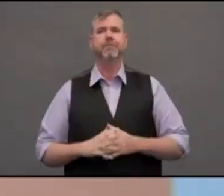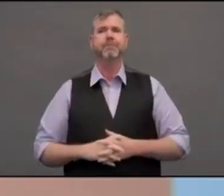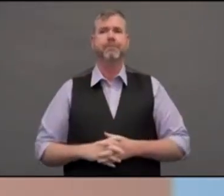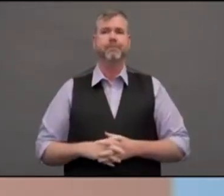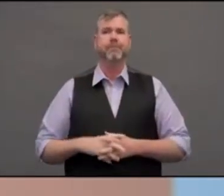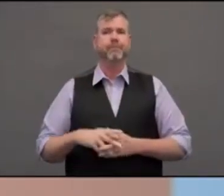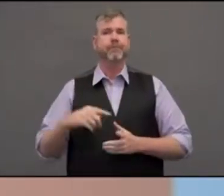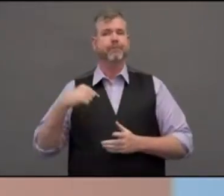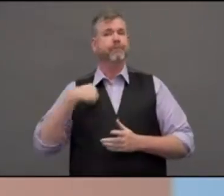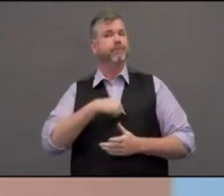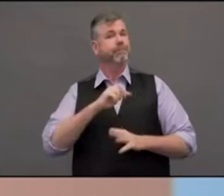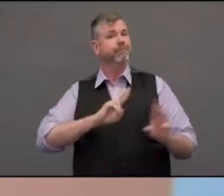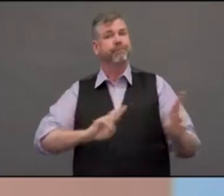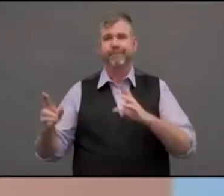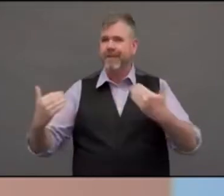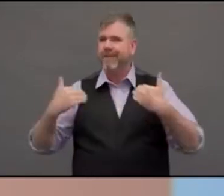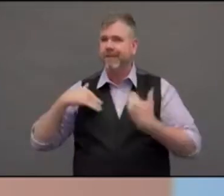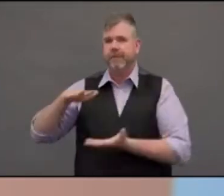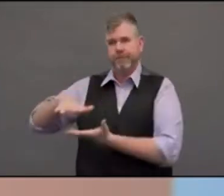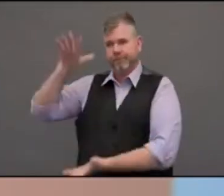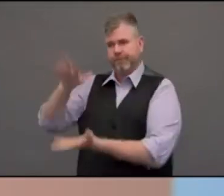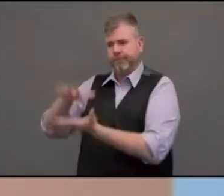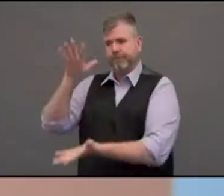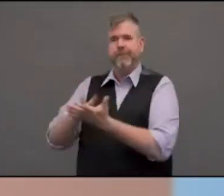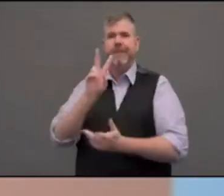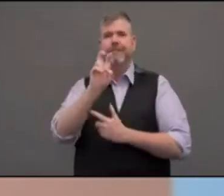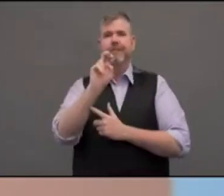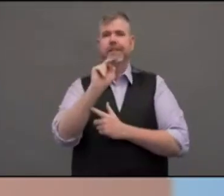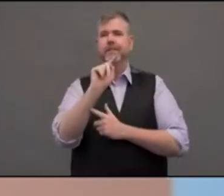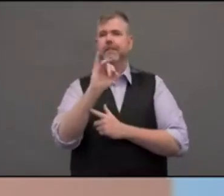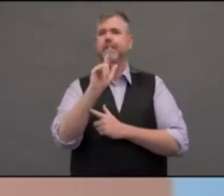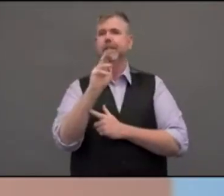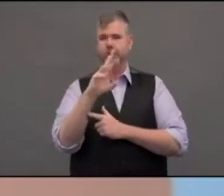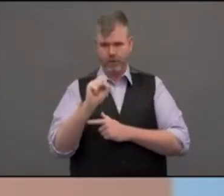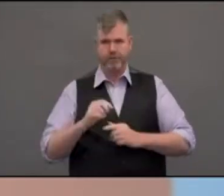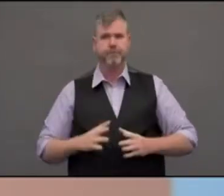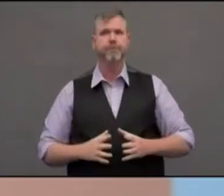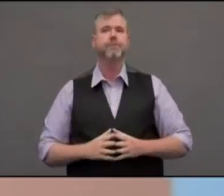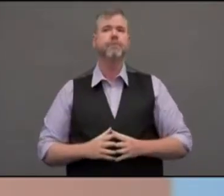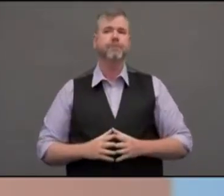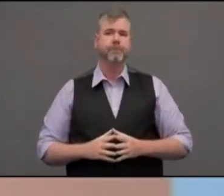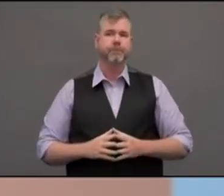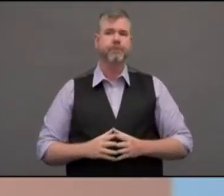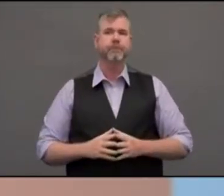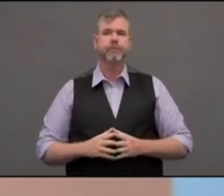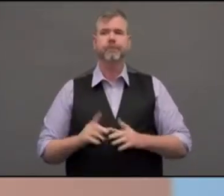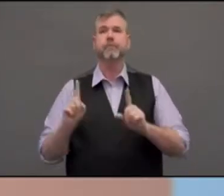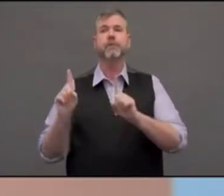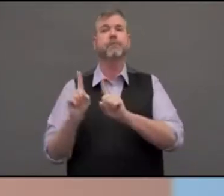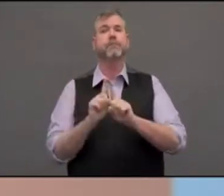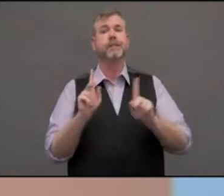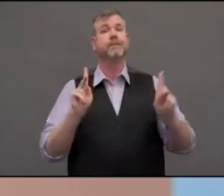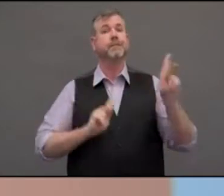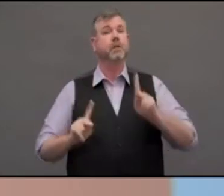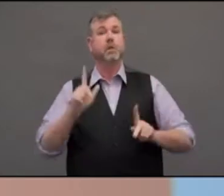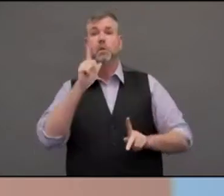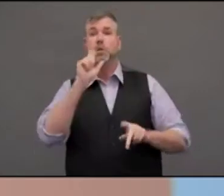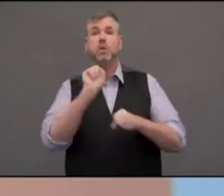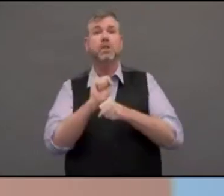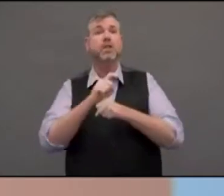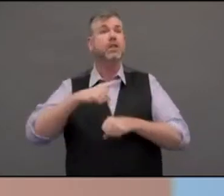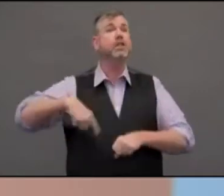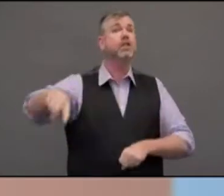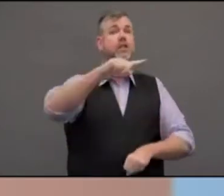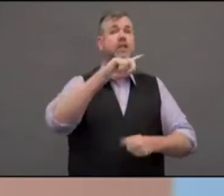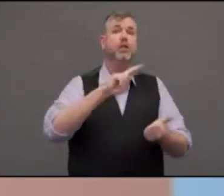made a real practical impact in our ability to respond, but it's also lifted the spirits of our frontline health care workers. And to talk about that today, I am